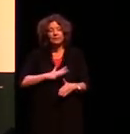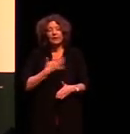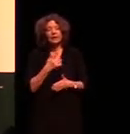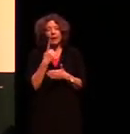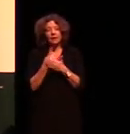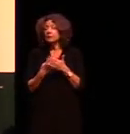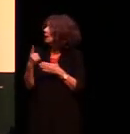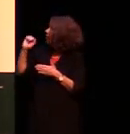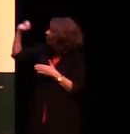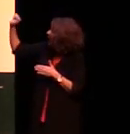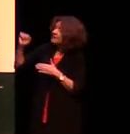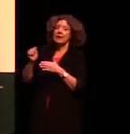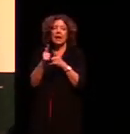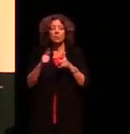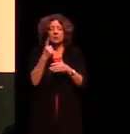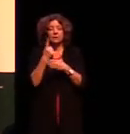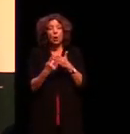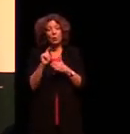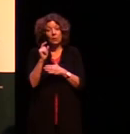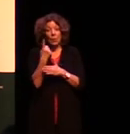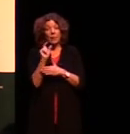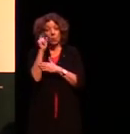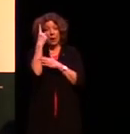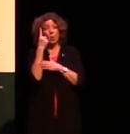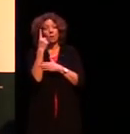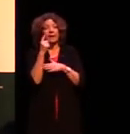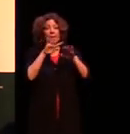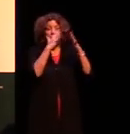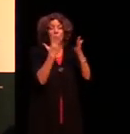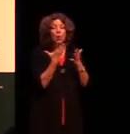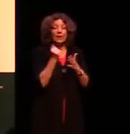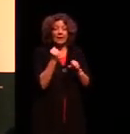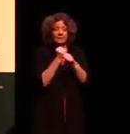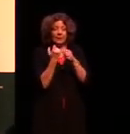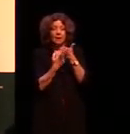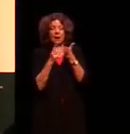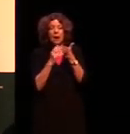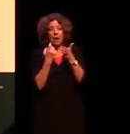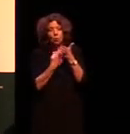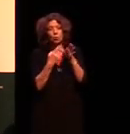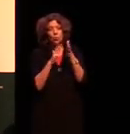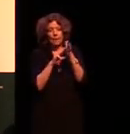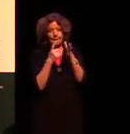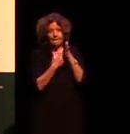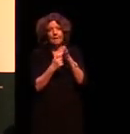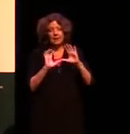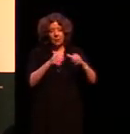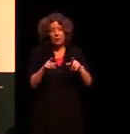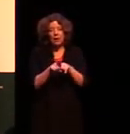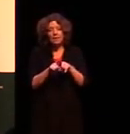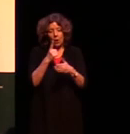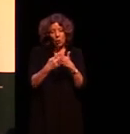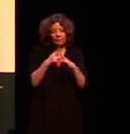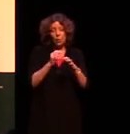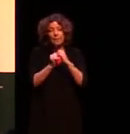is the only language in the world that we're aware of so far that has a grammatical category like this just for sibling so this is